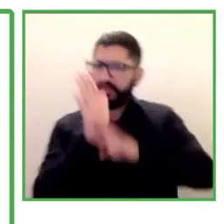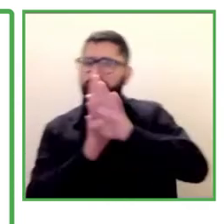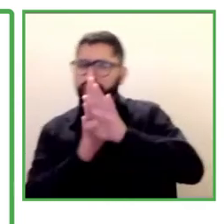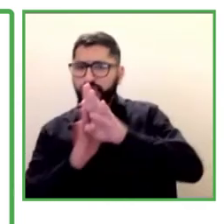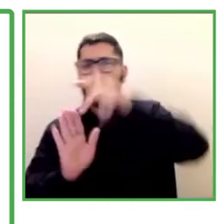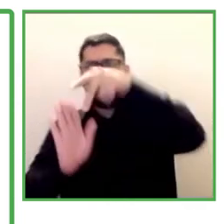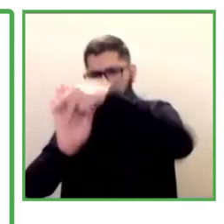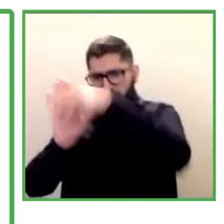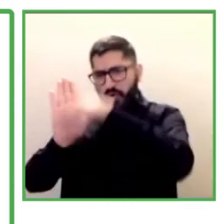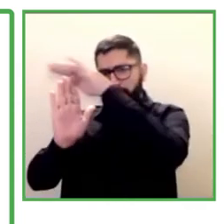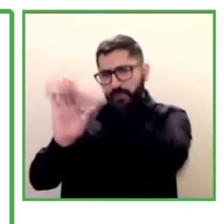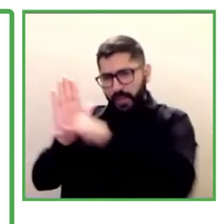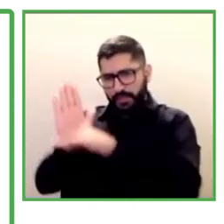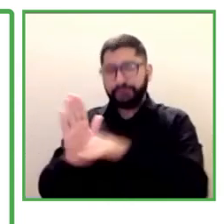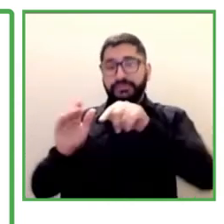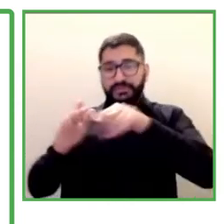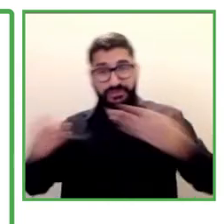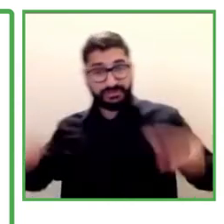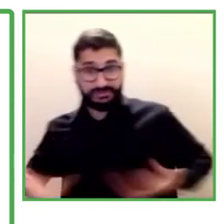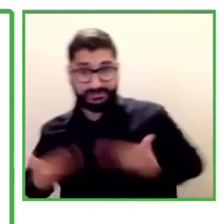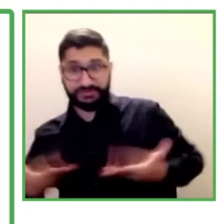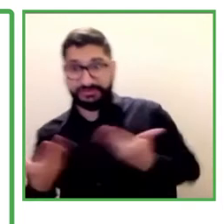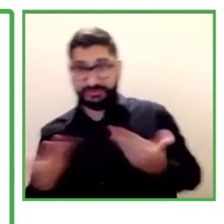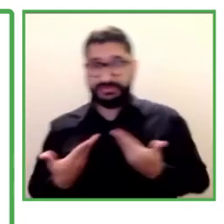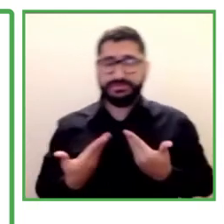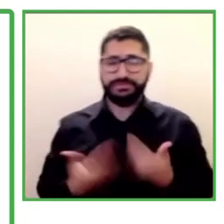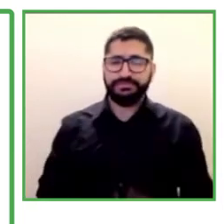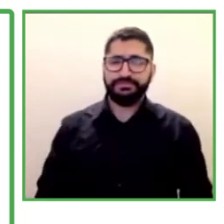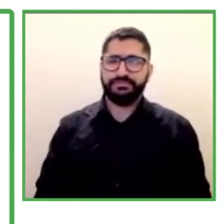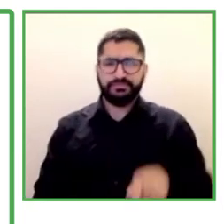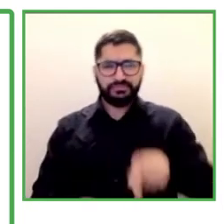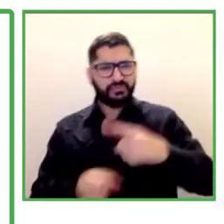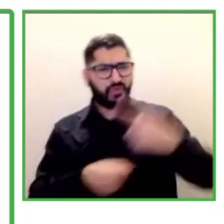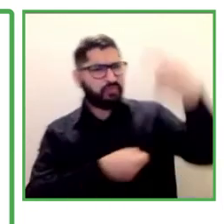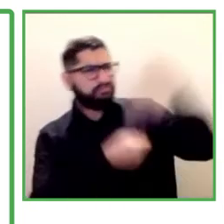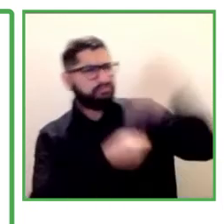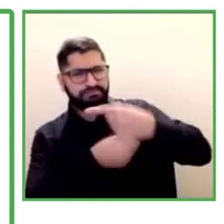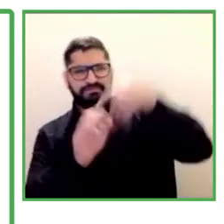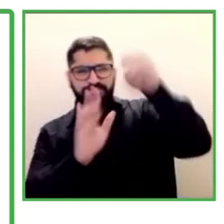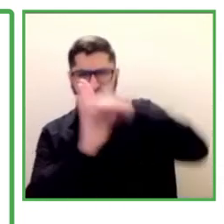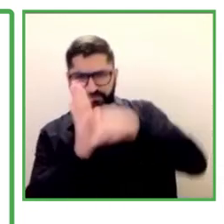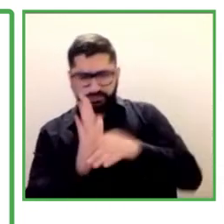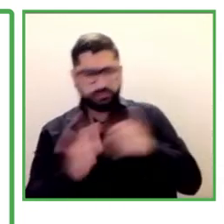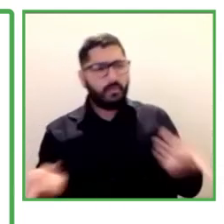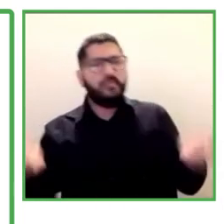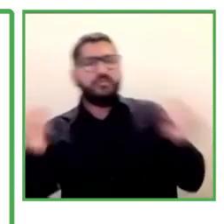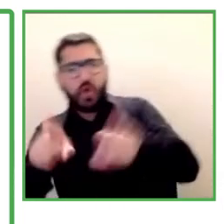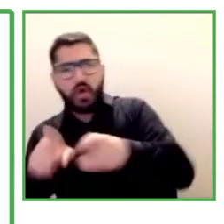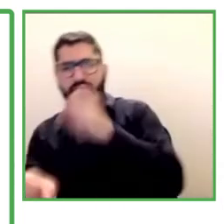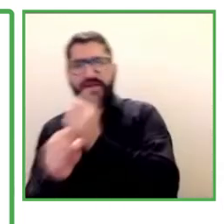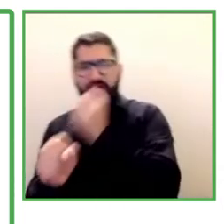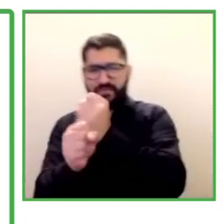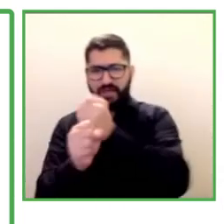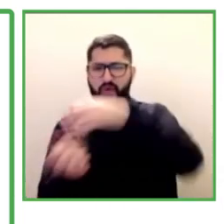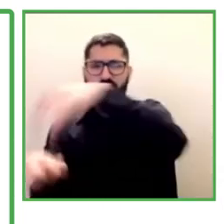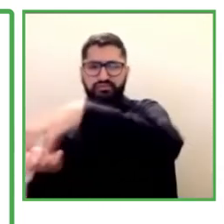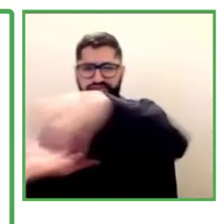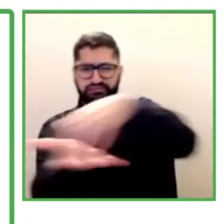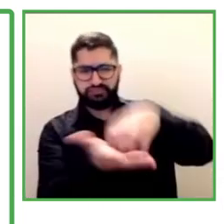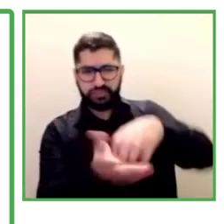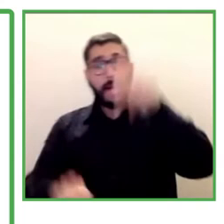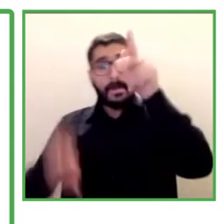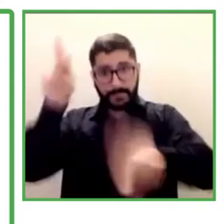new regulation that will make a mandatory the return to the companies to people that have